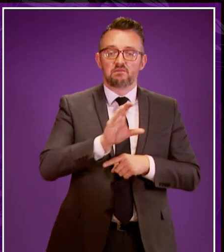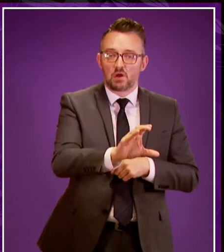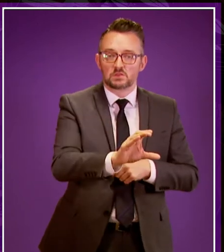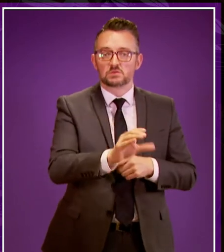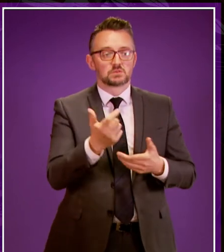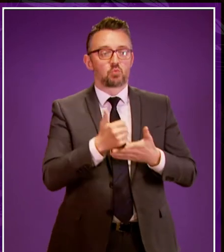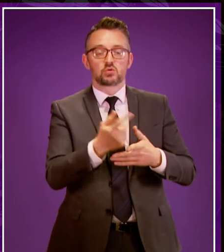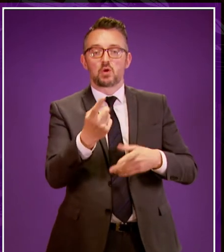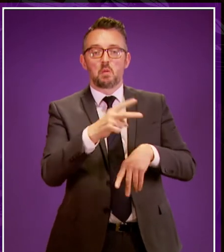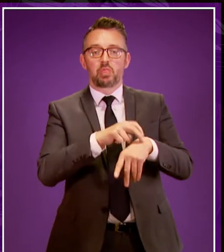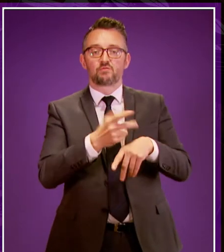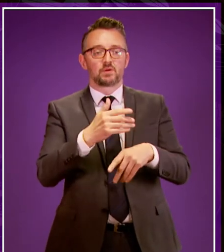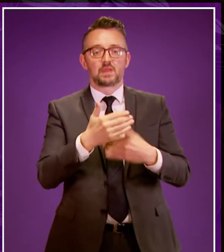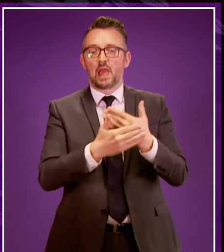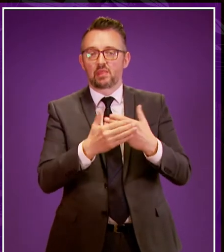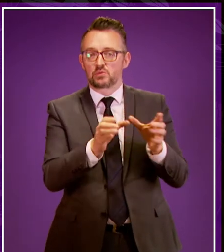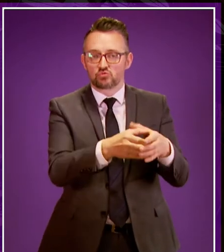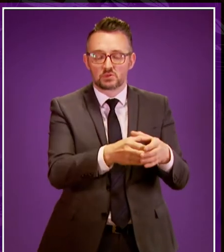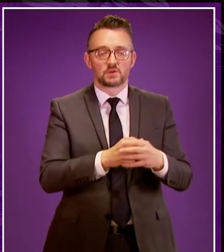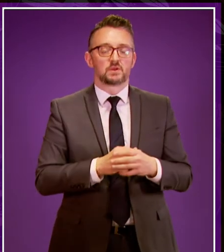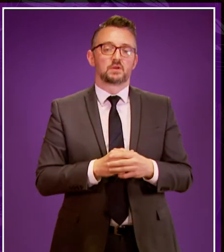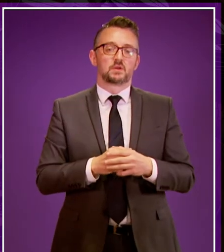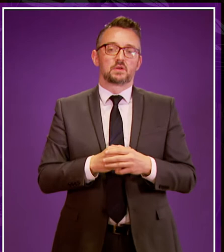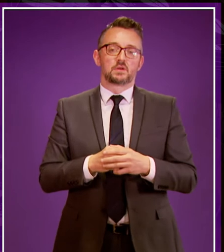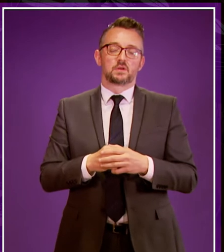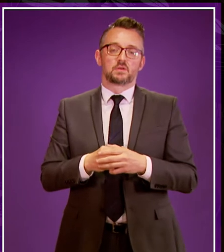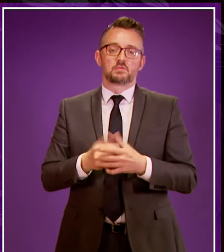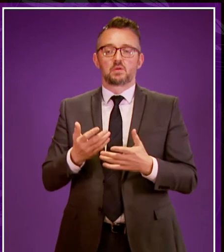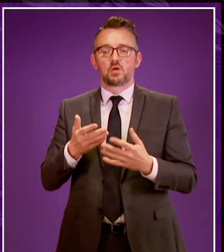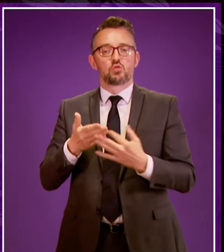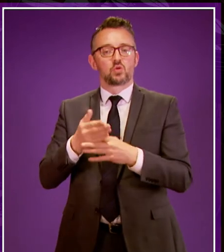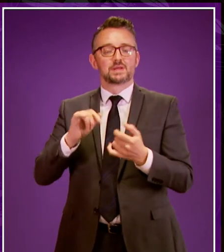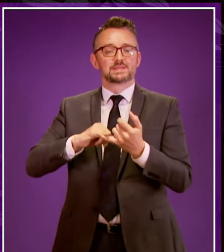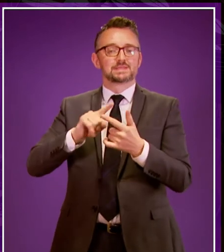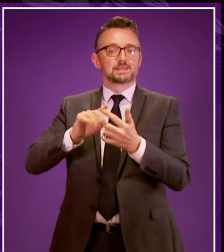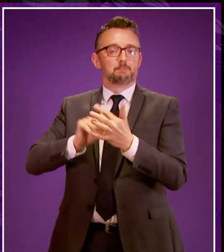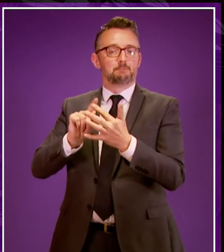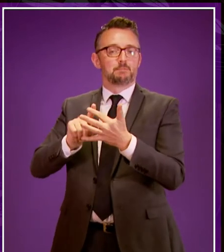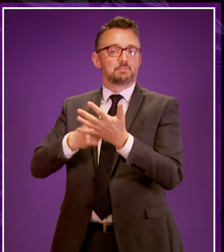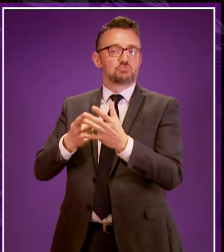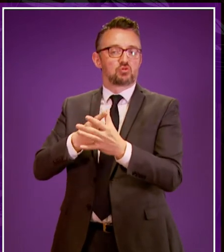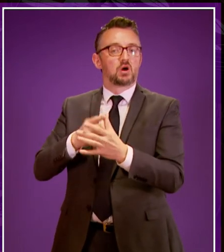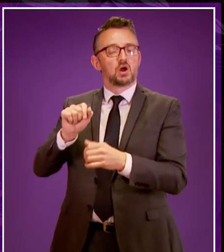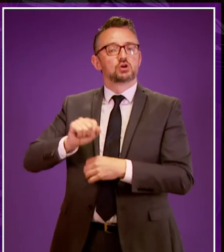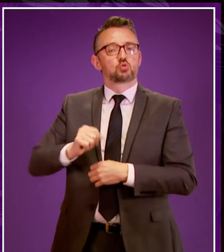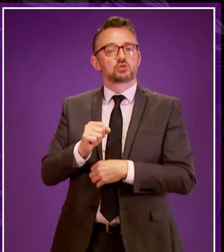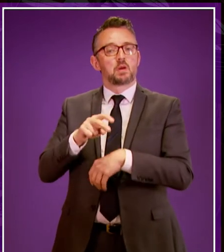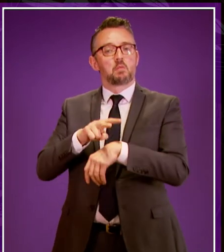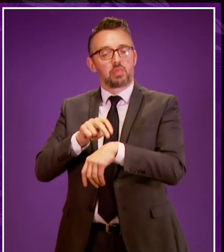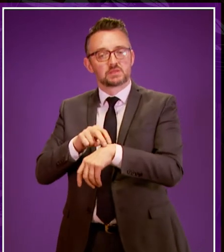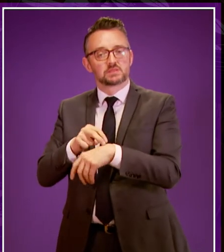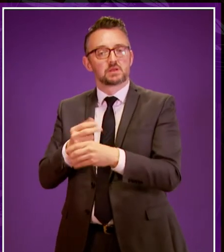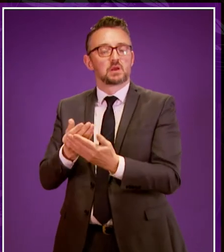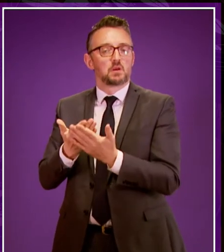supporting ethnic minority policing police employees through it's impera within the organisation which is for Scottish Police Muslim